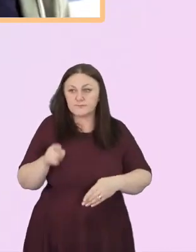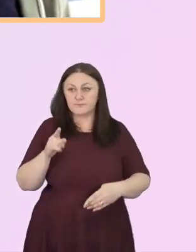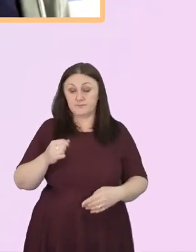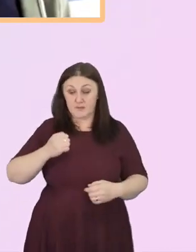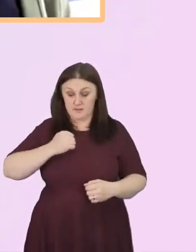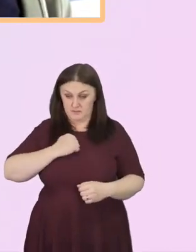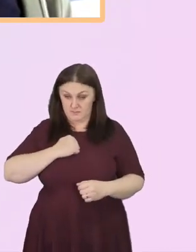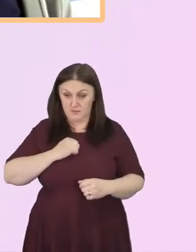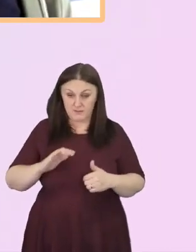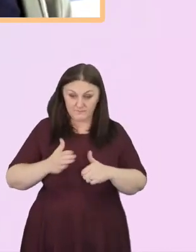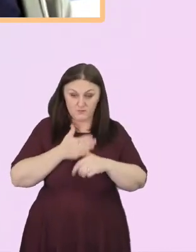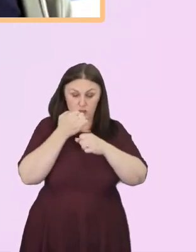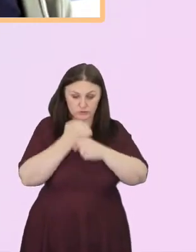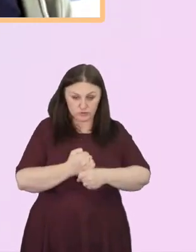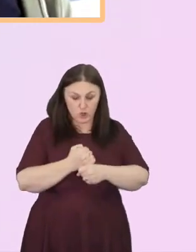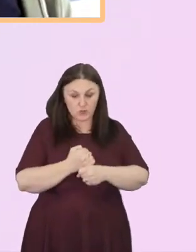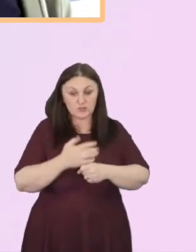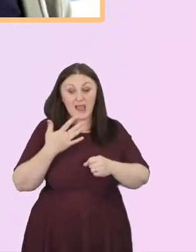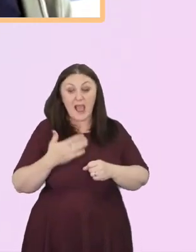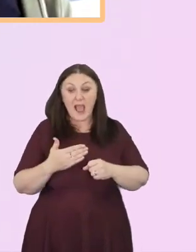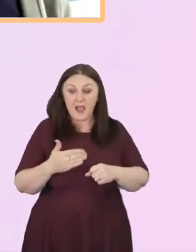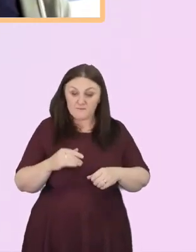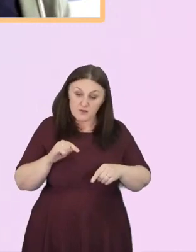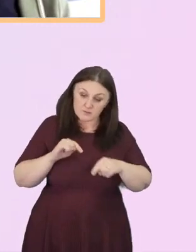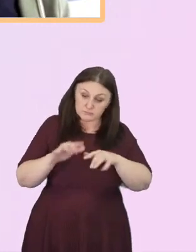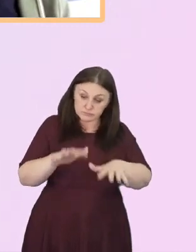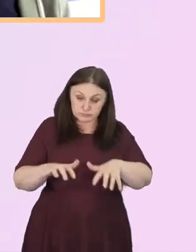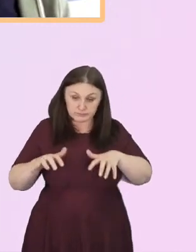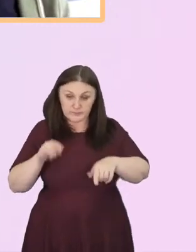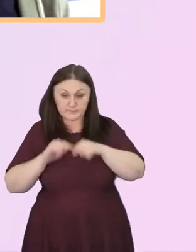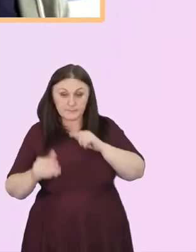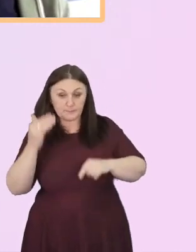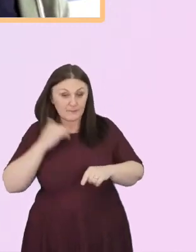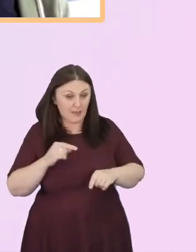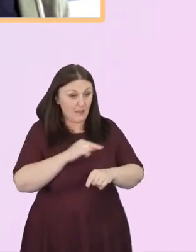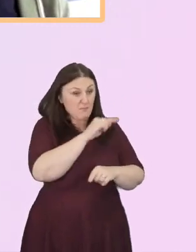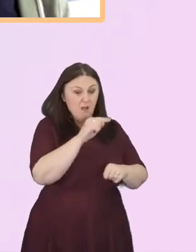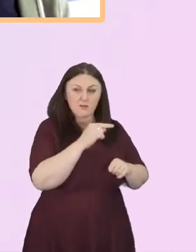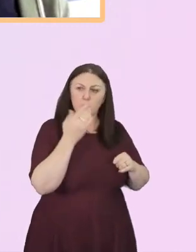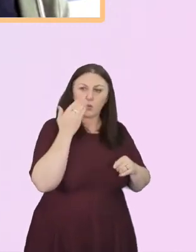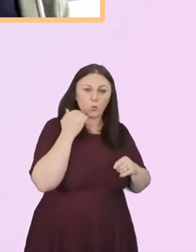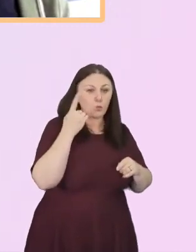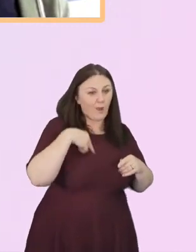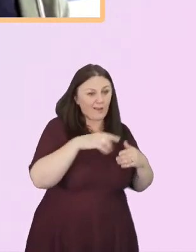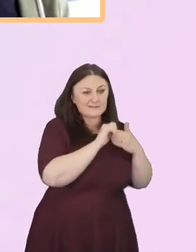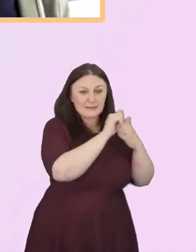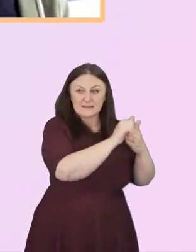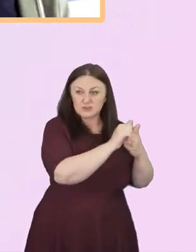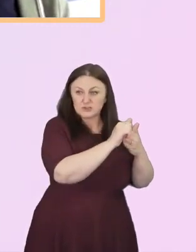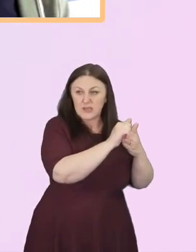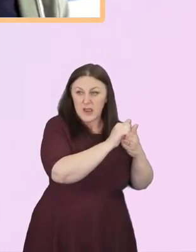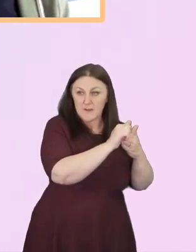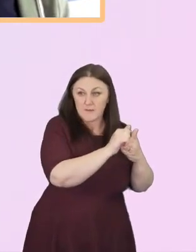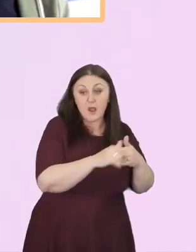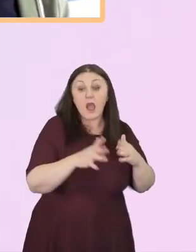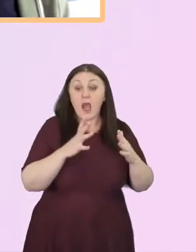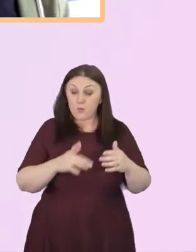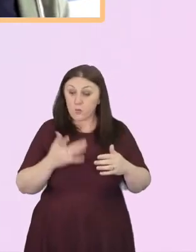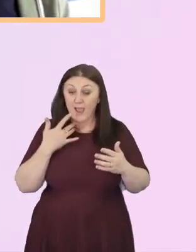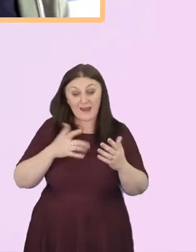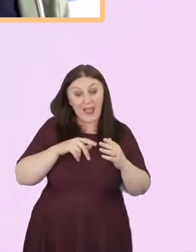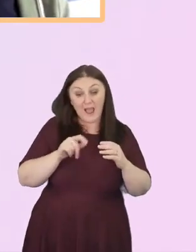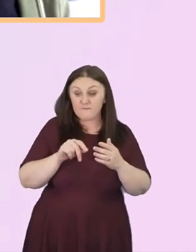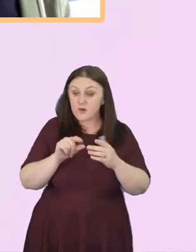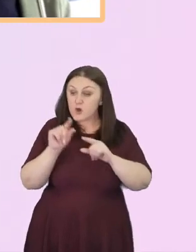with a white majority leadership. And it took a black only list for nominations for deacons to sort that